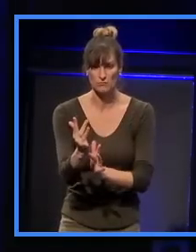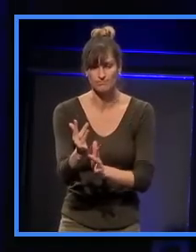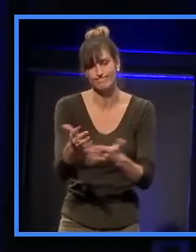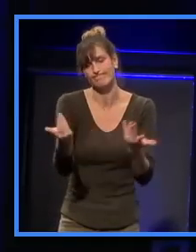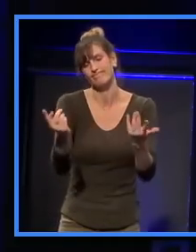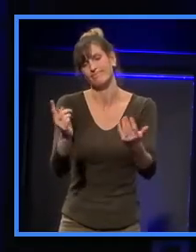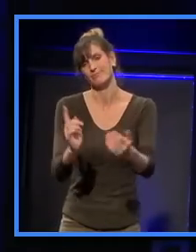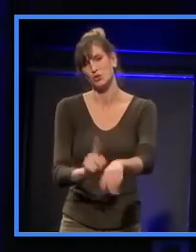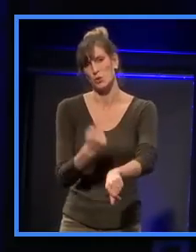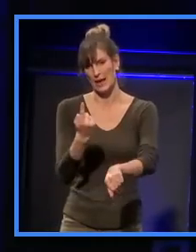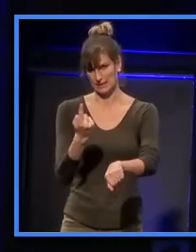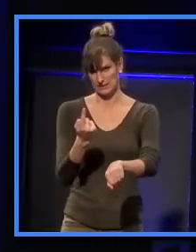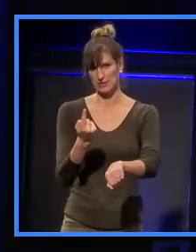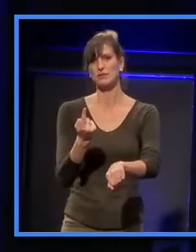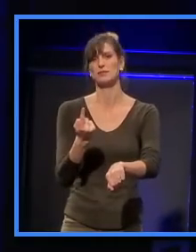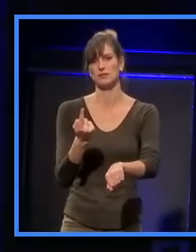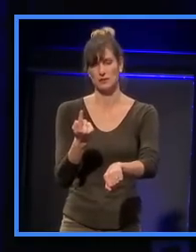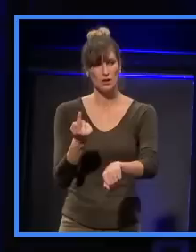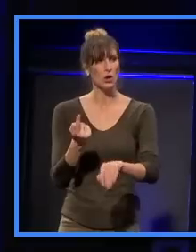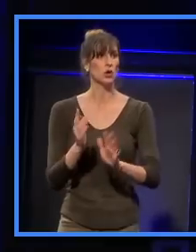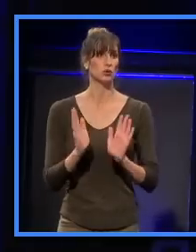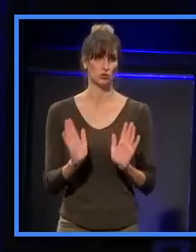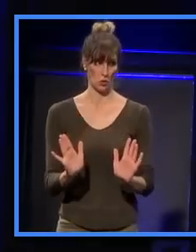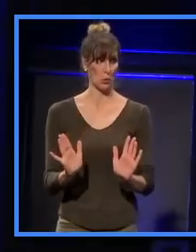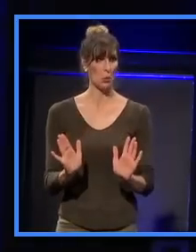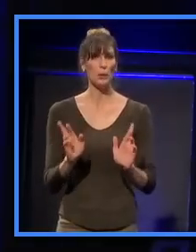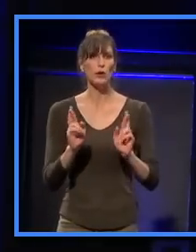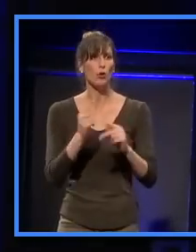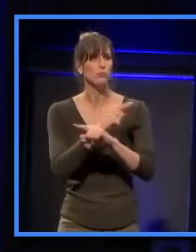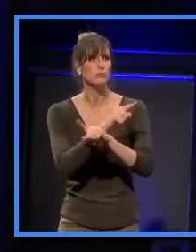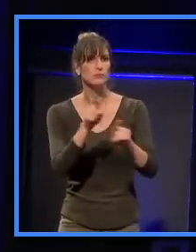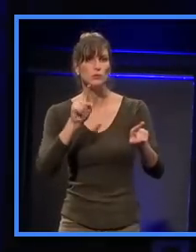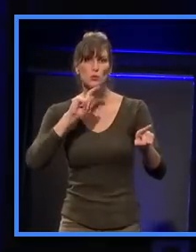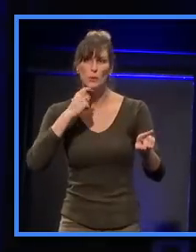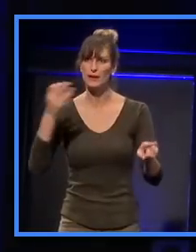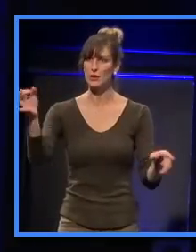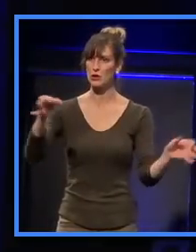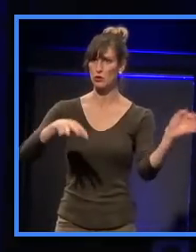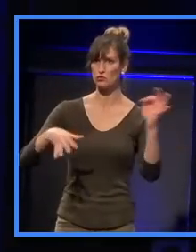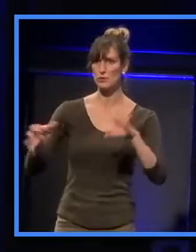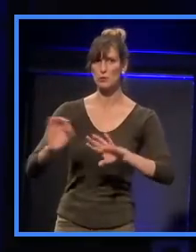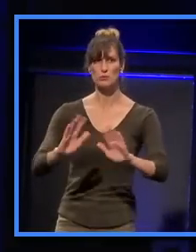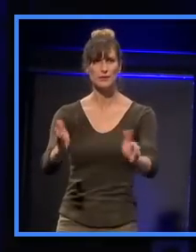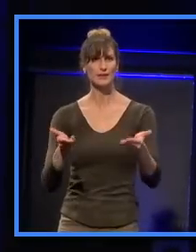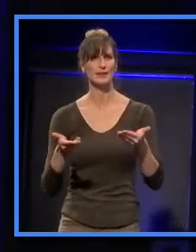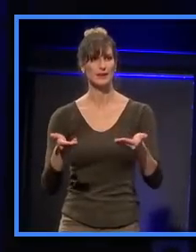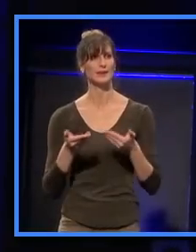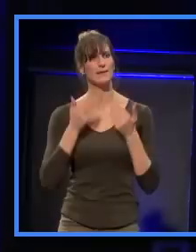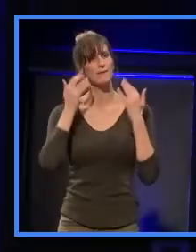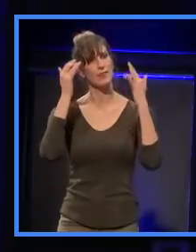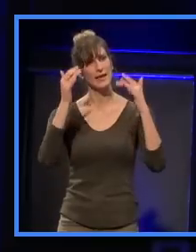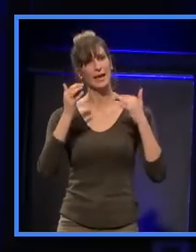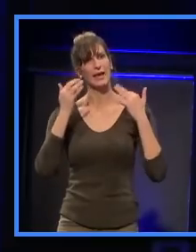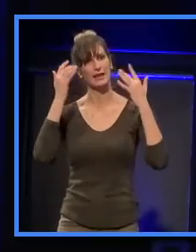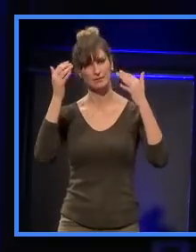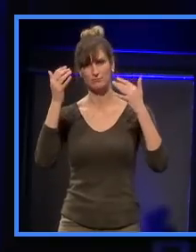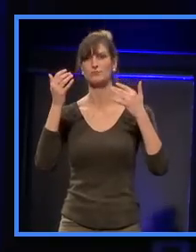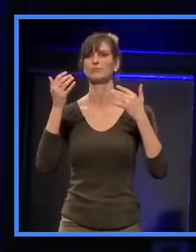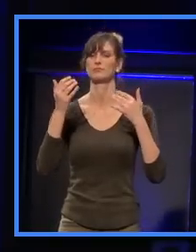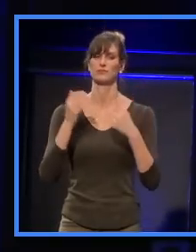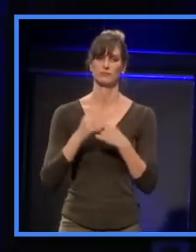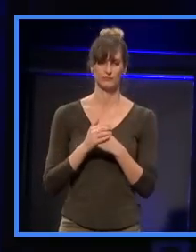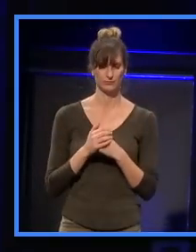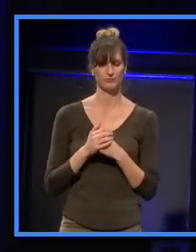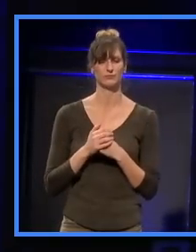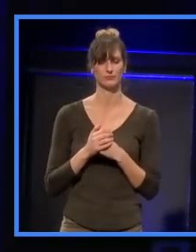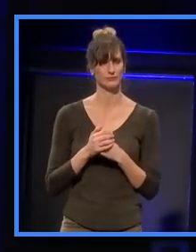great job. So, we really hope you all contribute and give us your thoughts. This is the centre of the region, not just of the city centre.